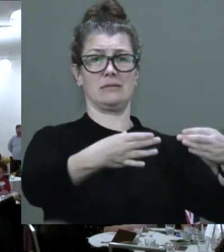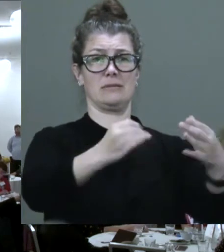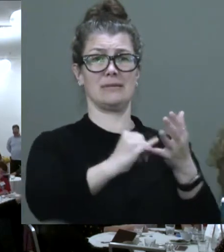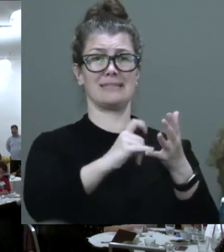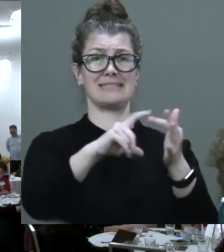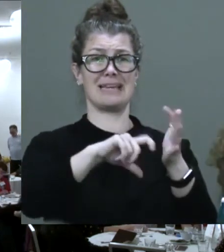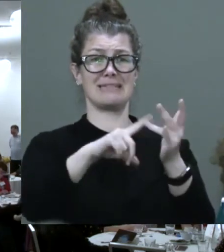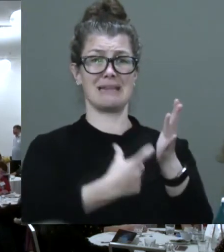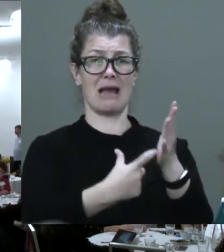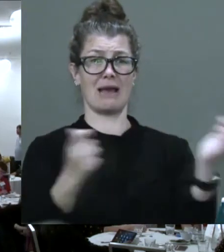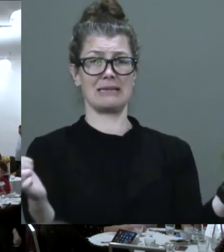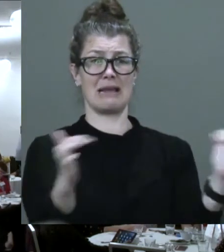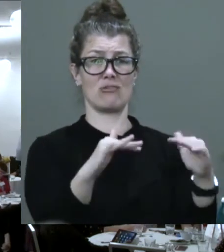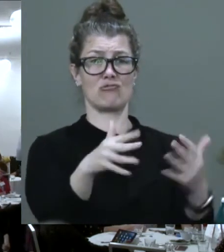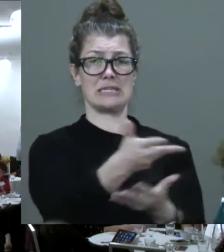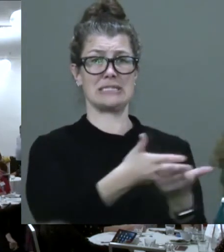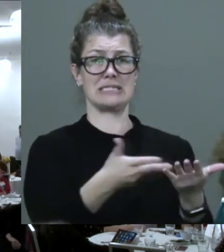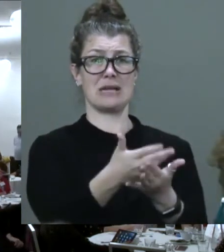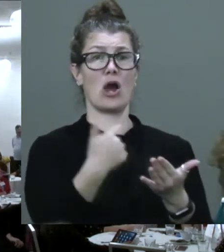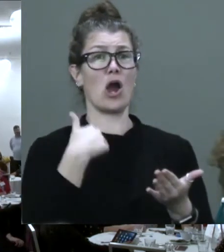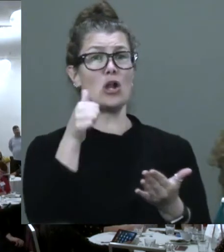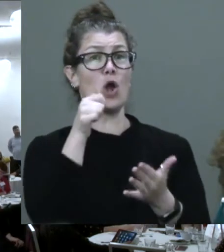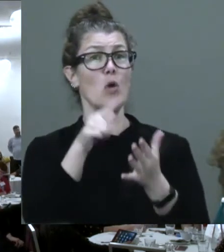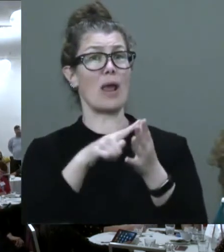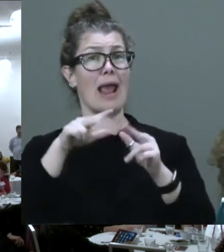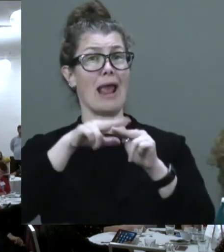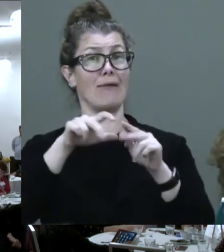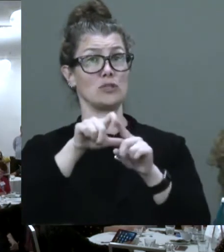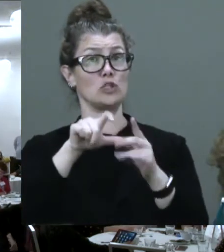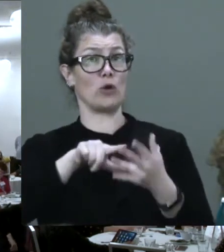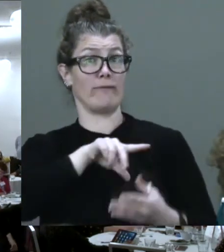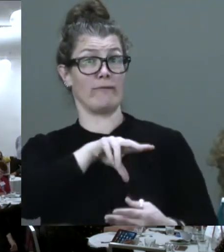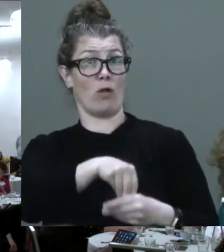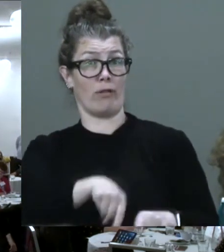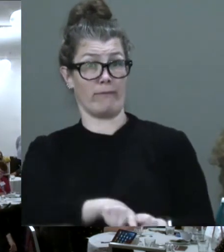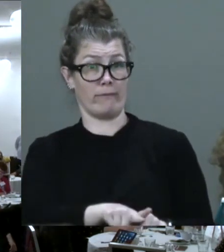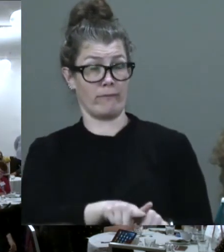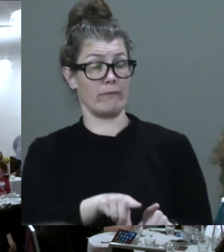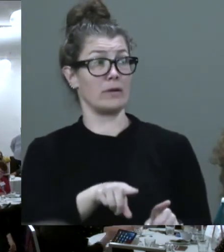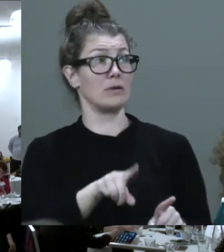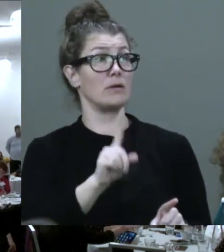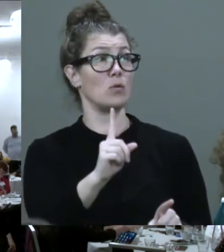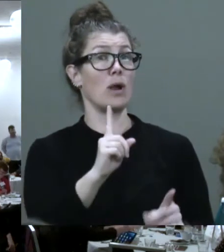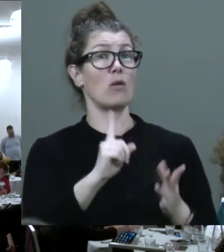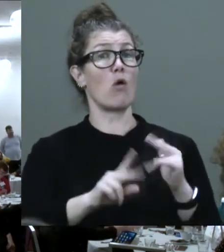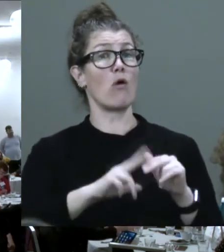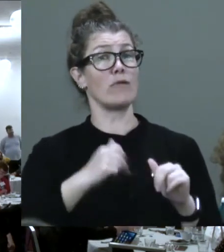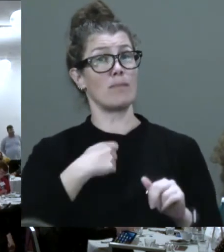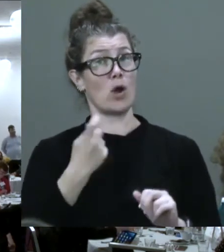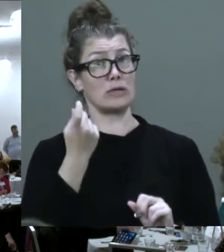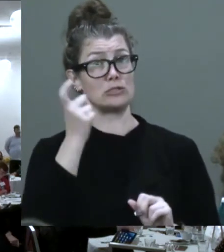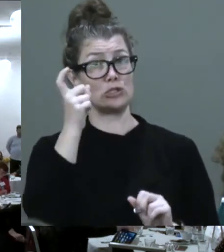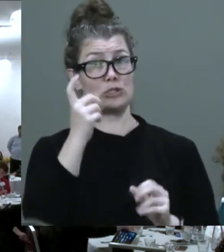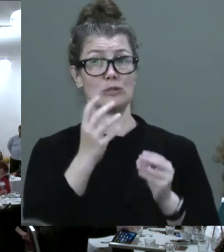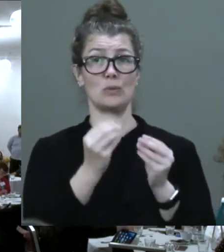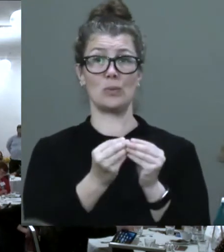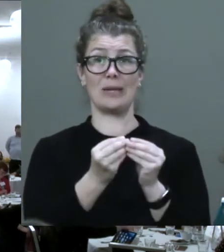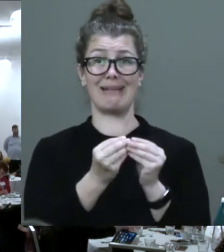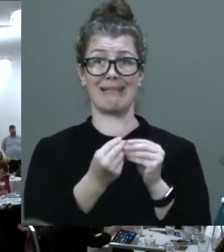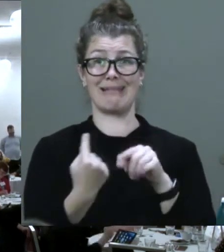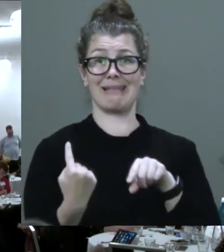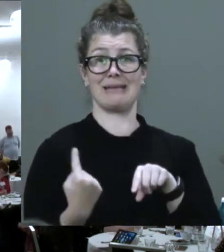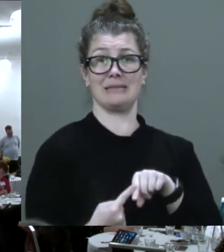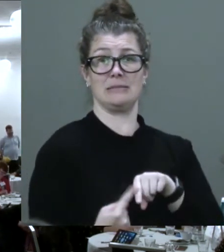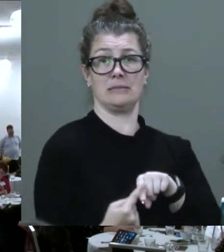gatherings that I know after I've been present at. But one of my concerns with the speed at which